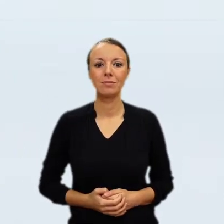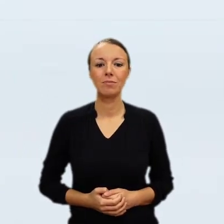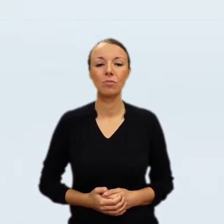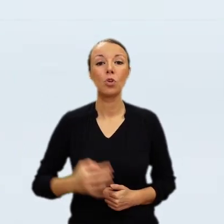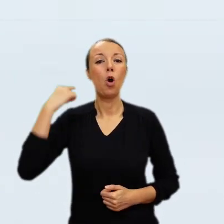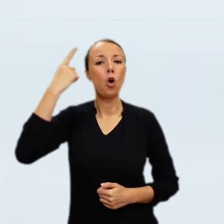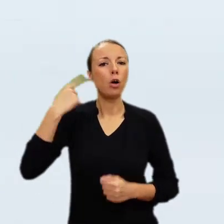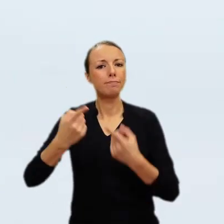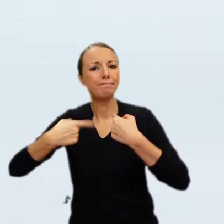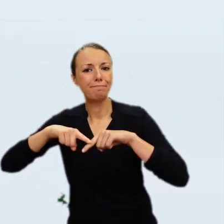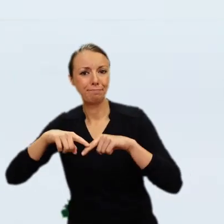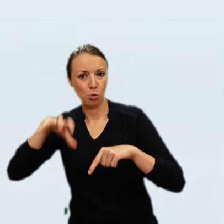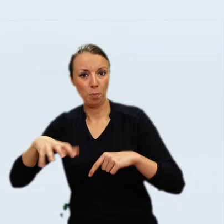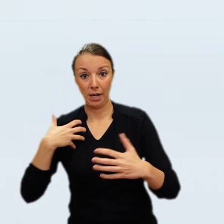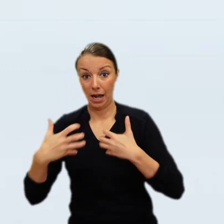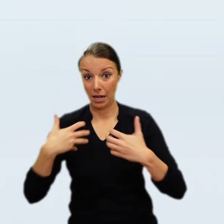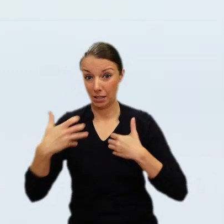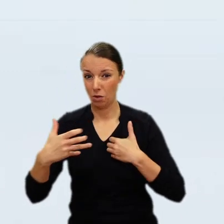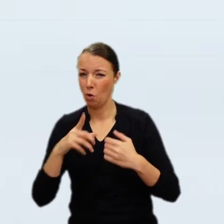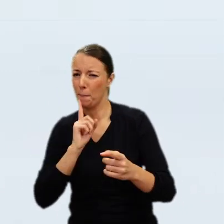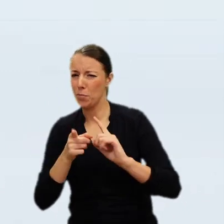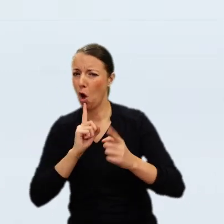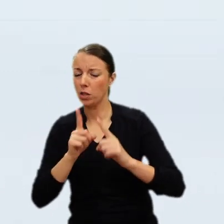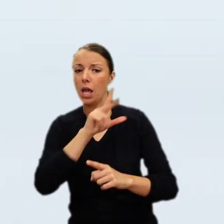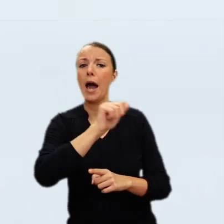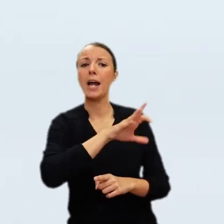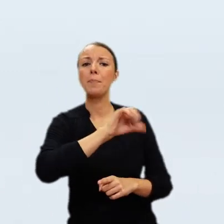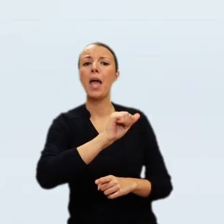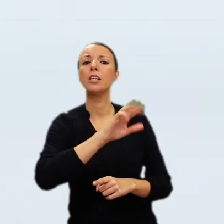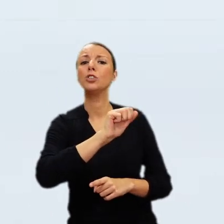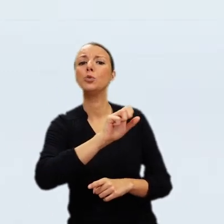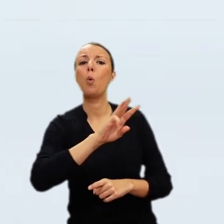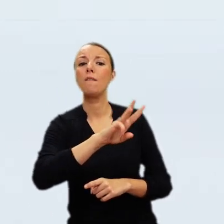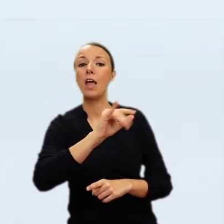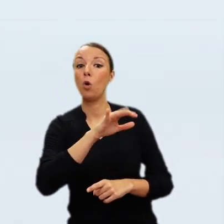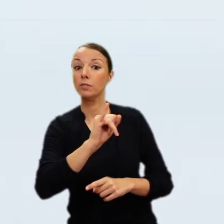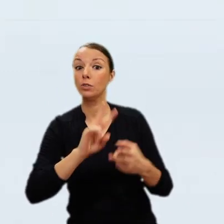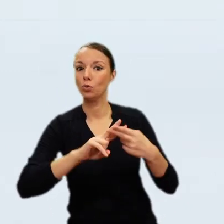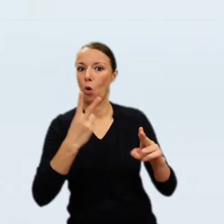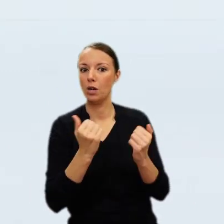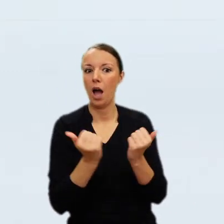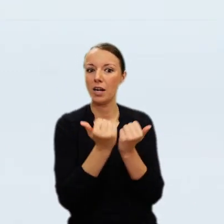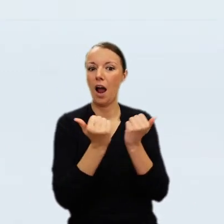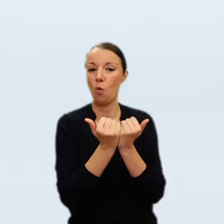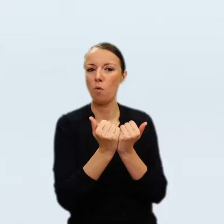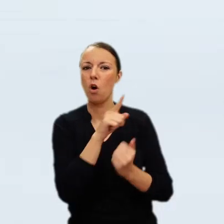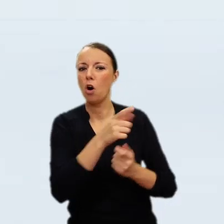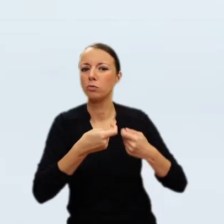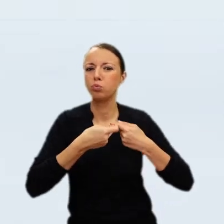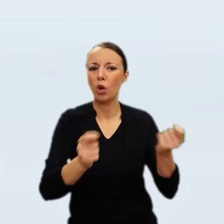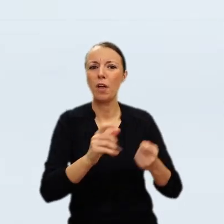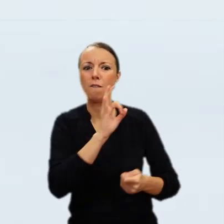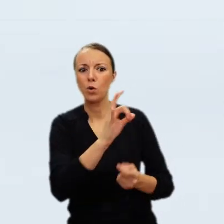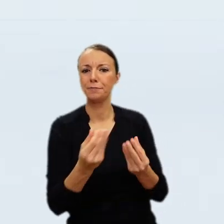He continued, make us happy, we will be grateful and come and see it with the Countess, this interesting exhibition